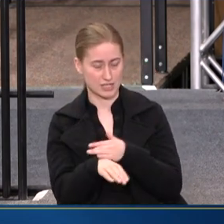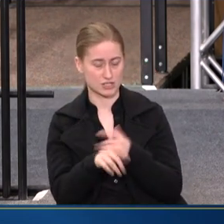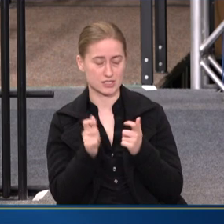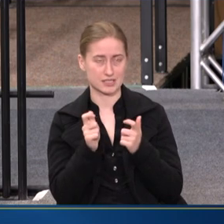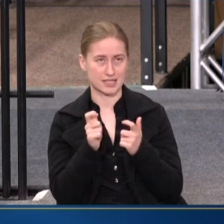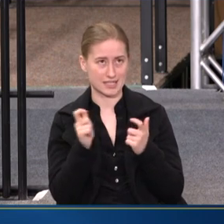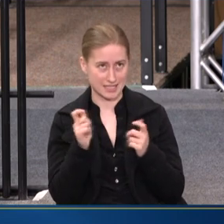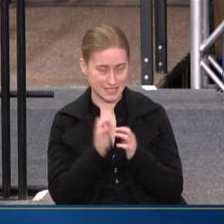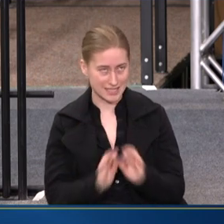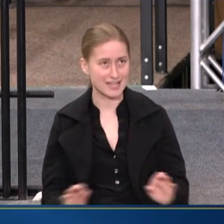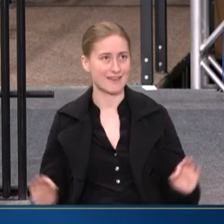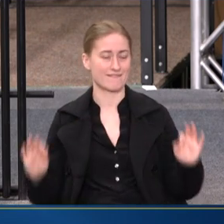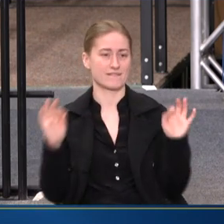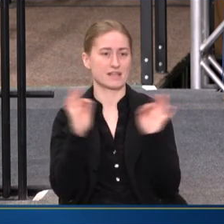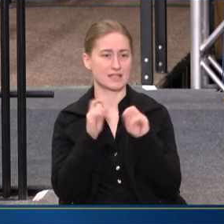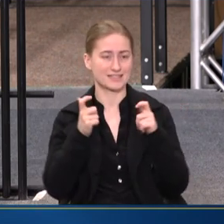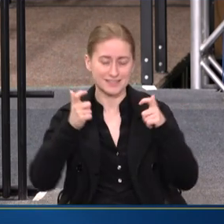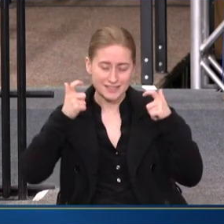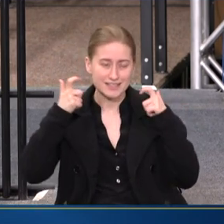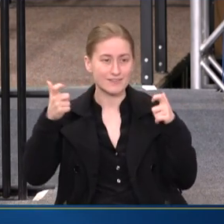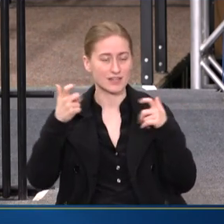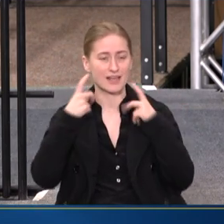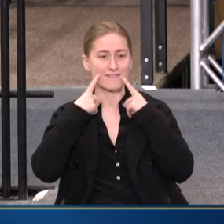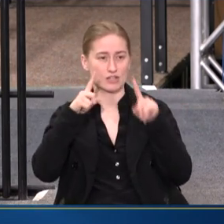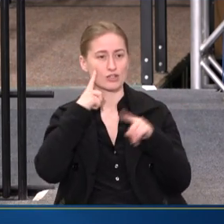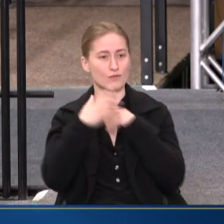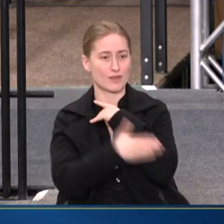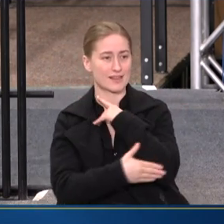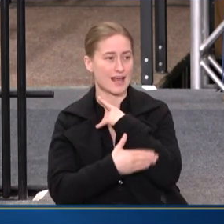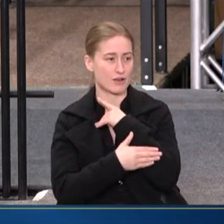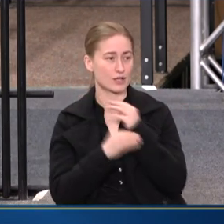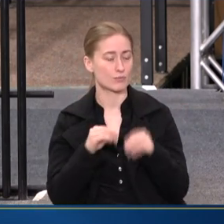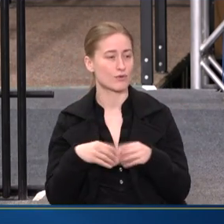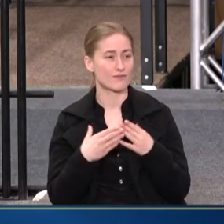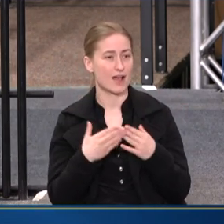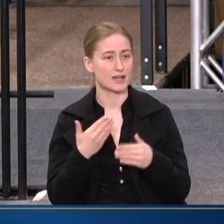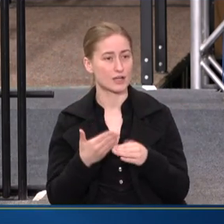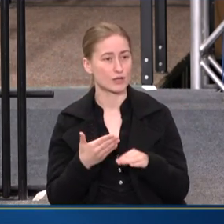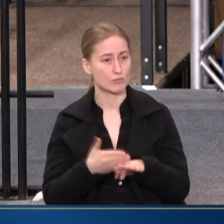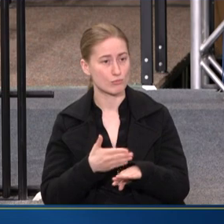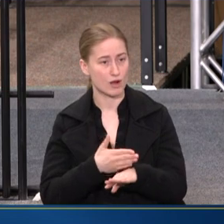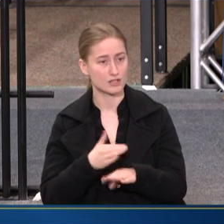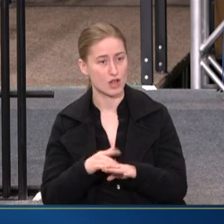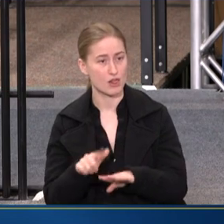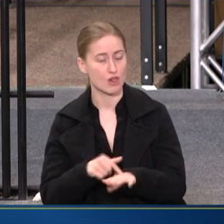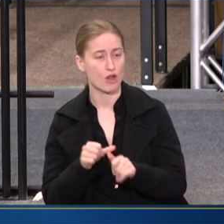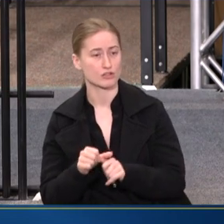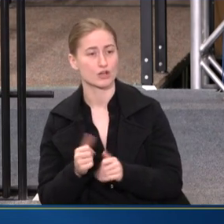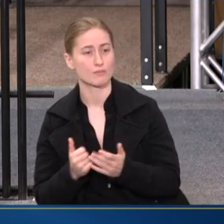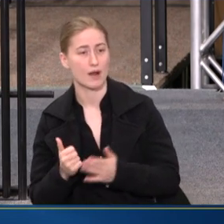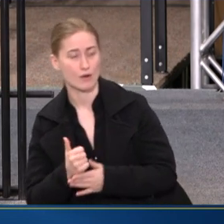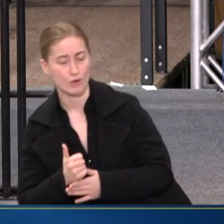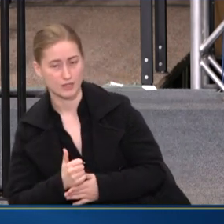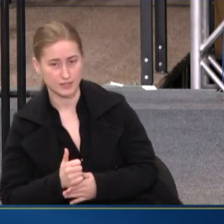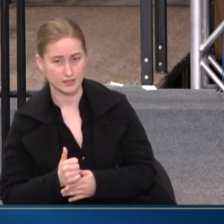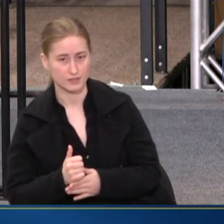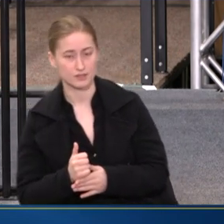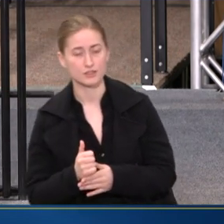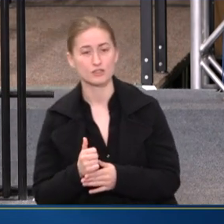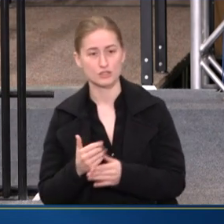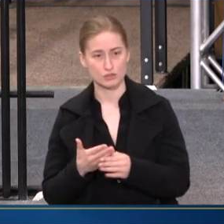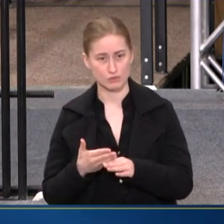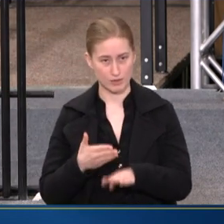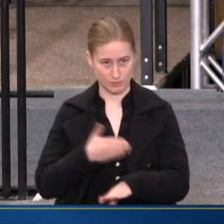I mean significant victory the counties, providing progress on our long-term priority to improve care continuity